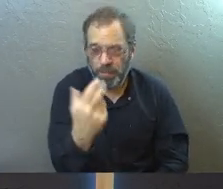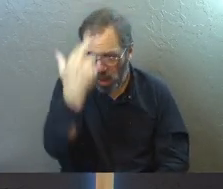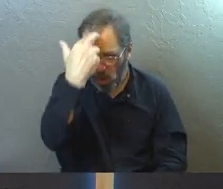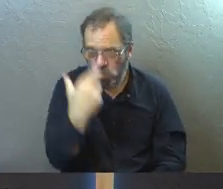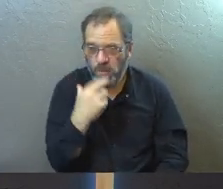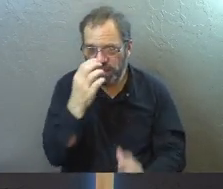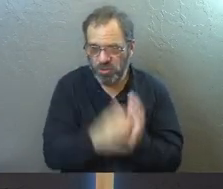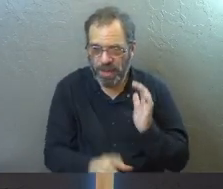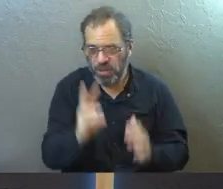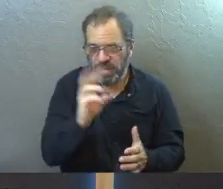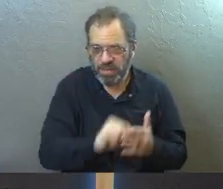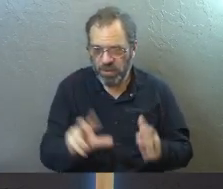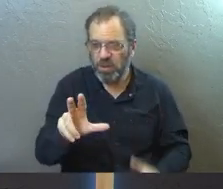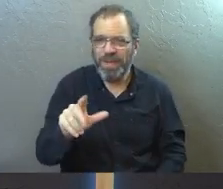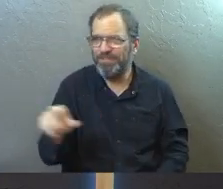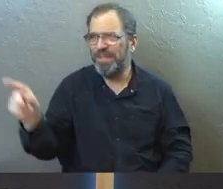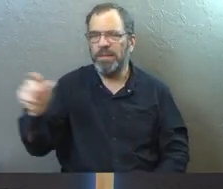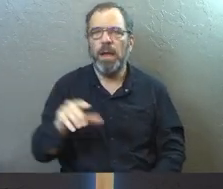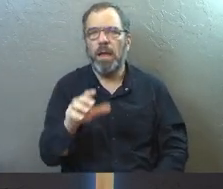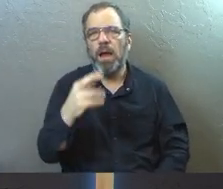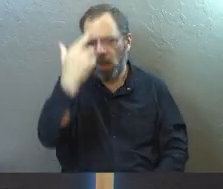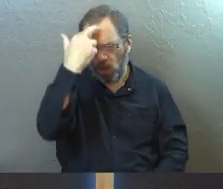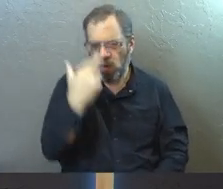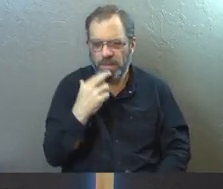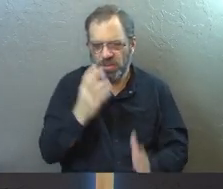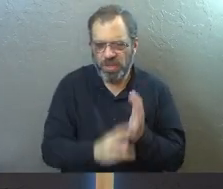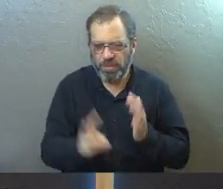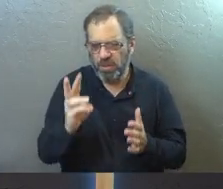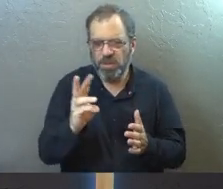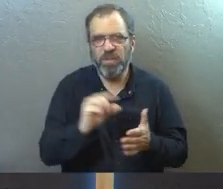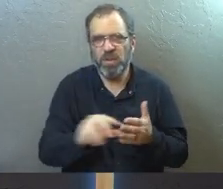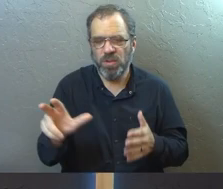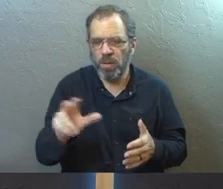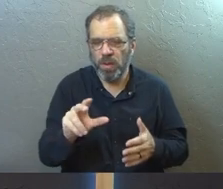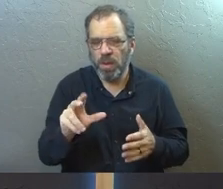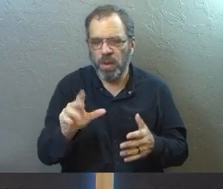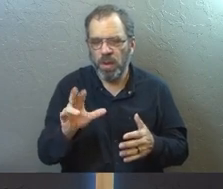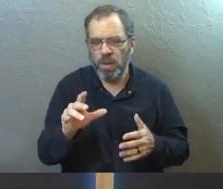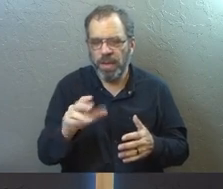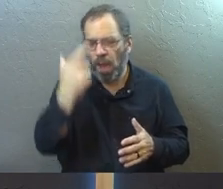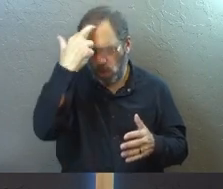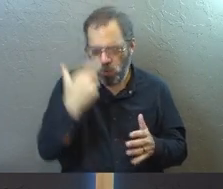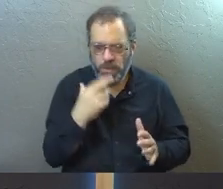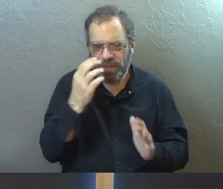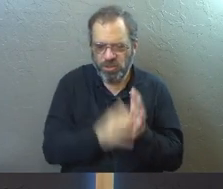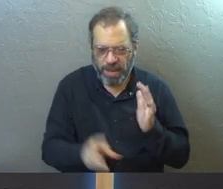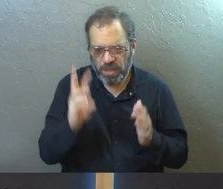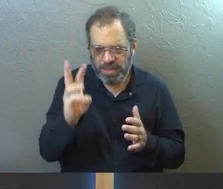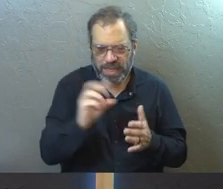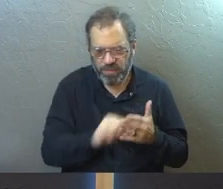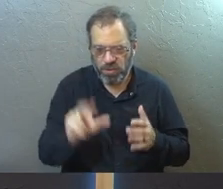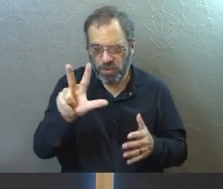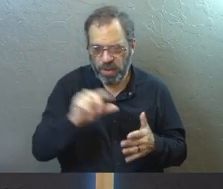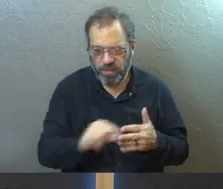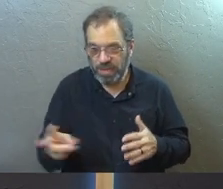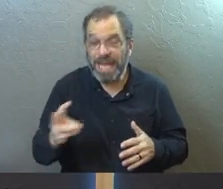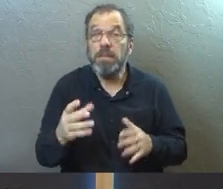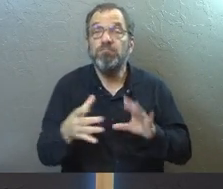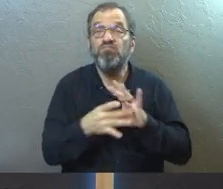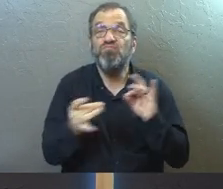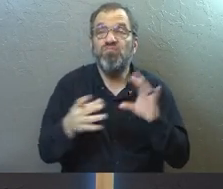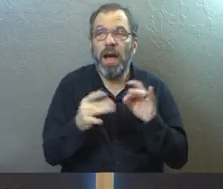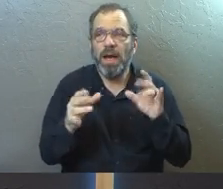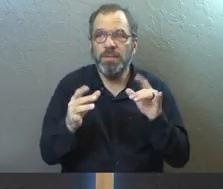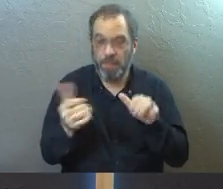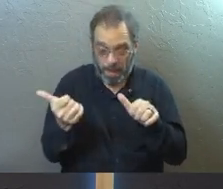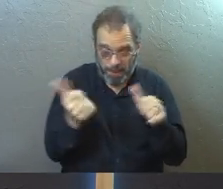Romans 6.3, and we won't have this on the screens, but if you're a note taker, look at Romans 6.3-6. It even talks